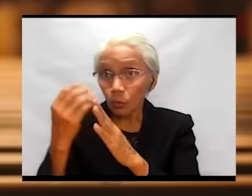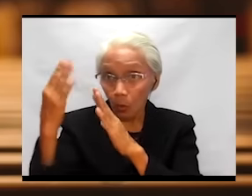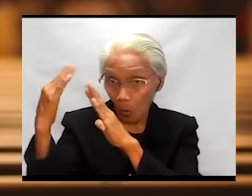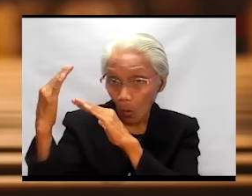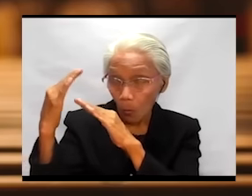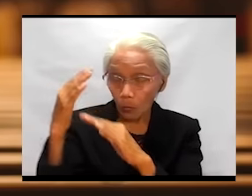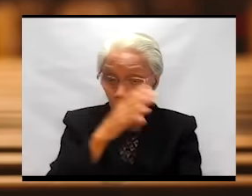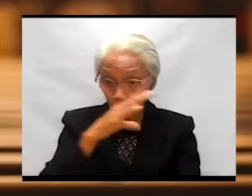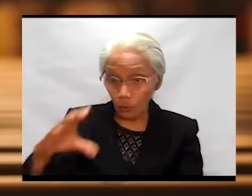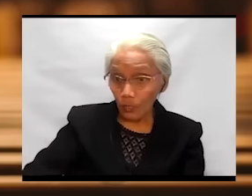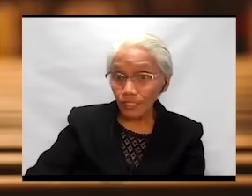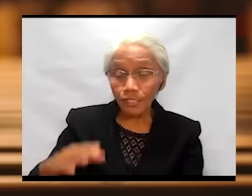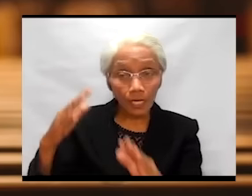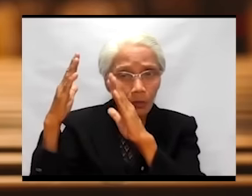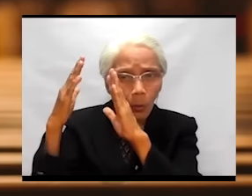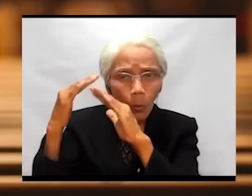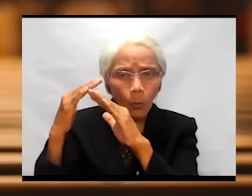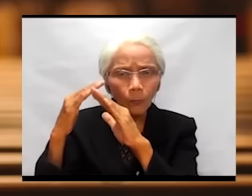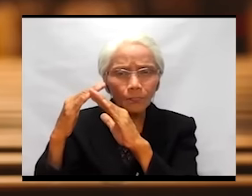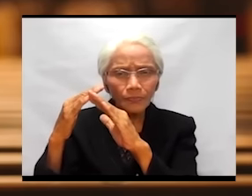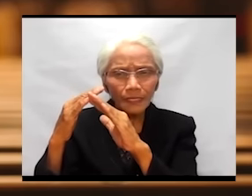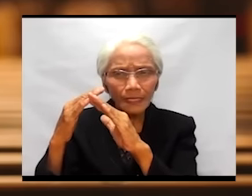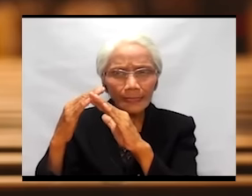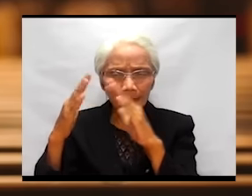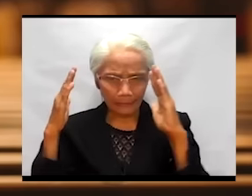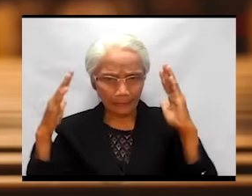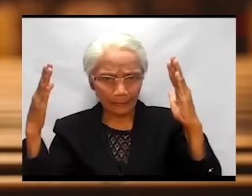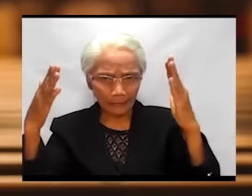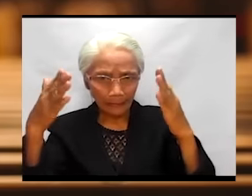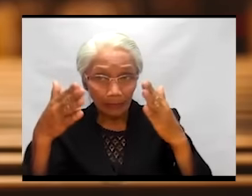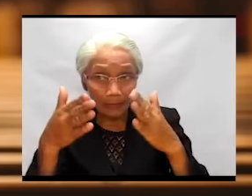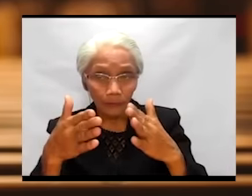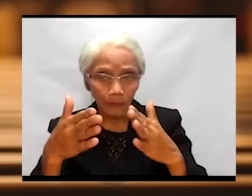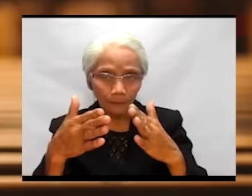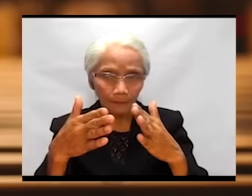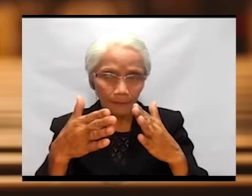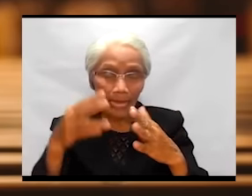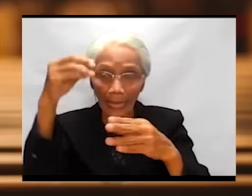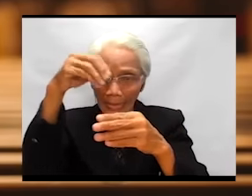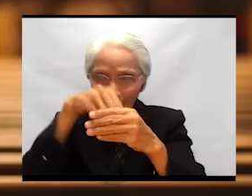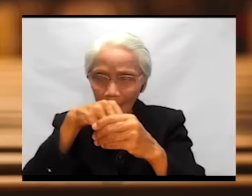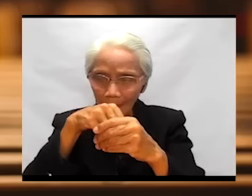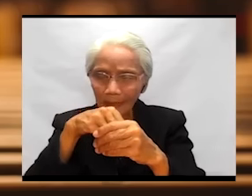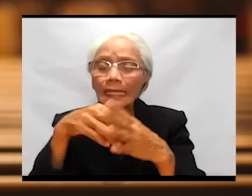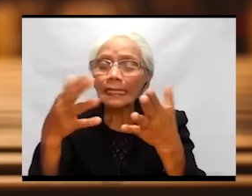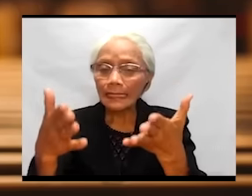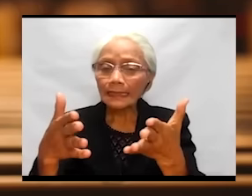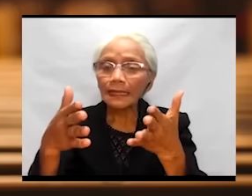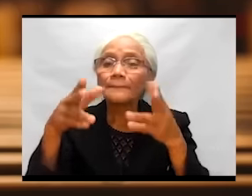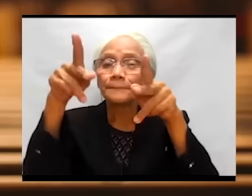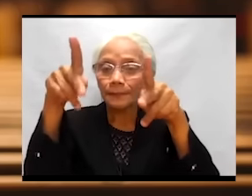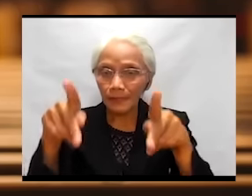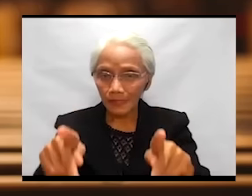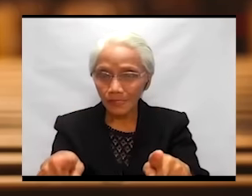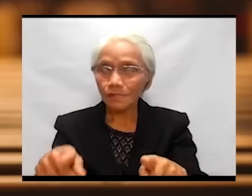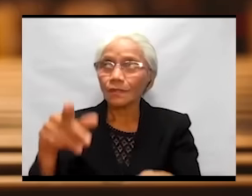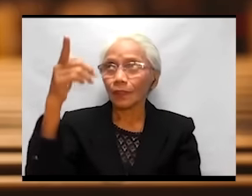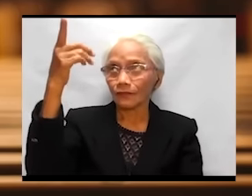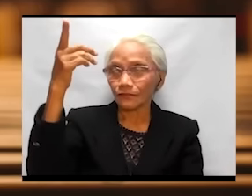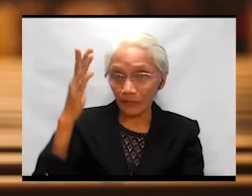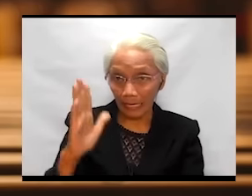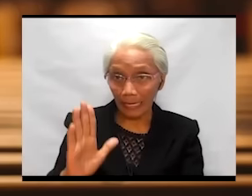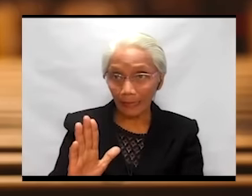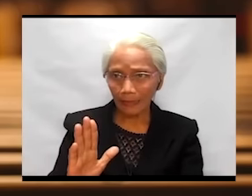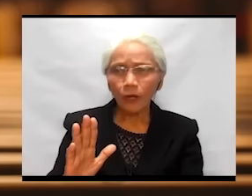hope, this Christian hope, is directed in or at the person of God.